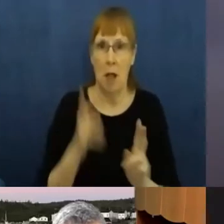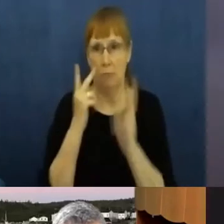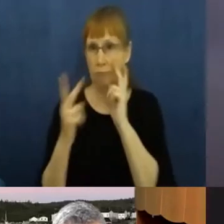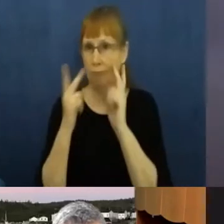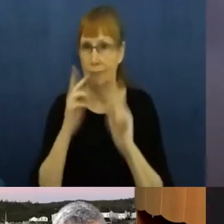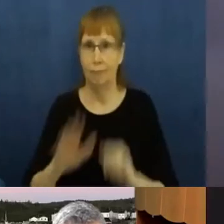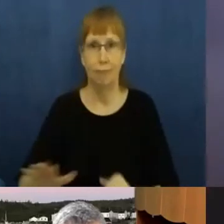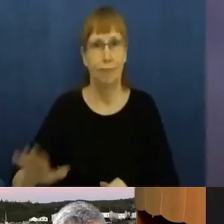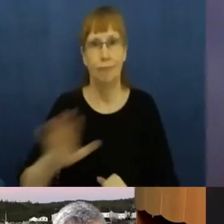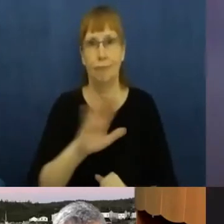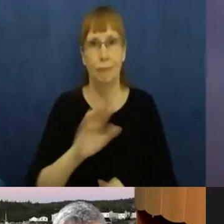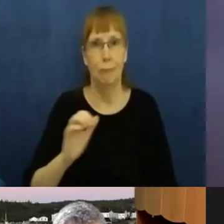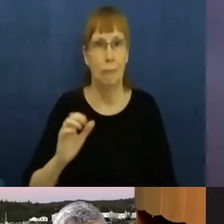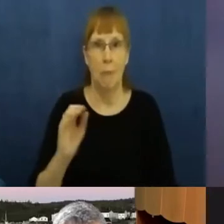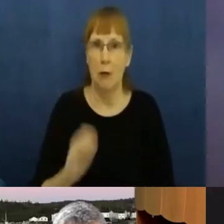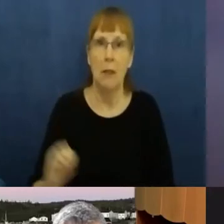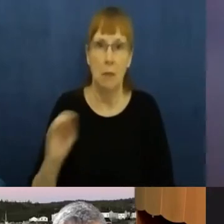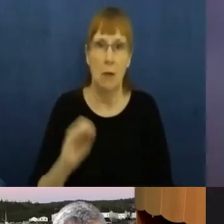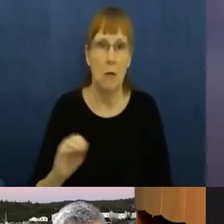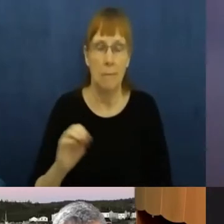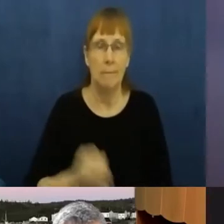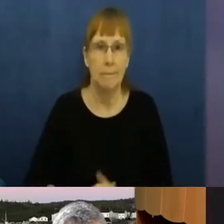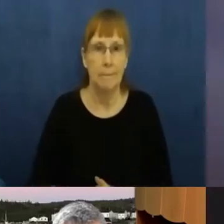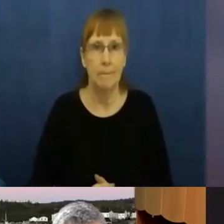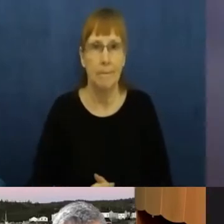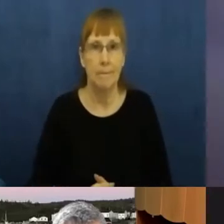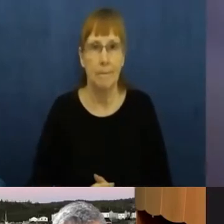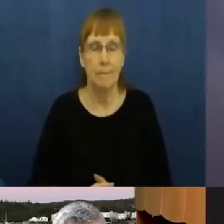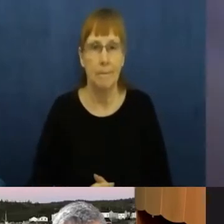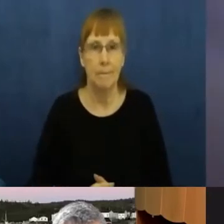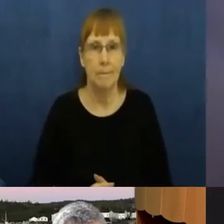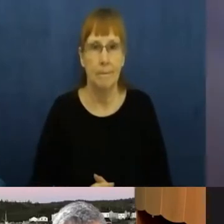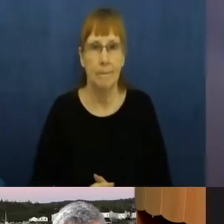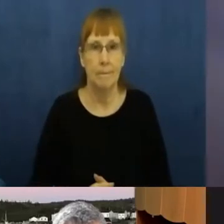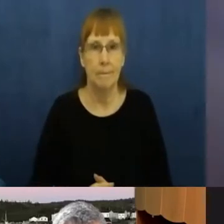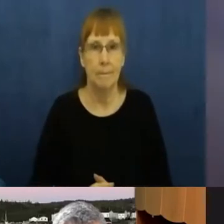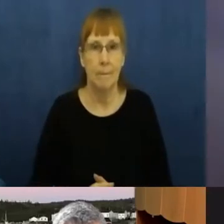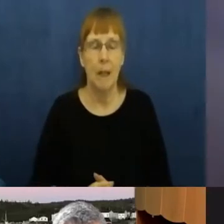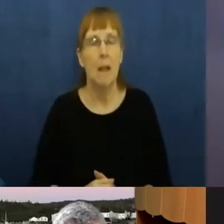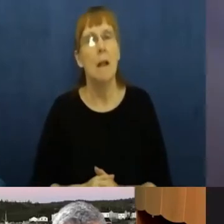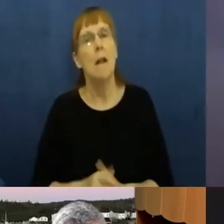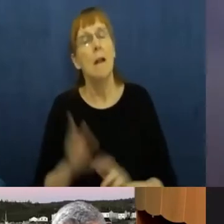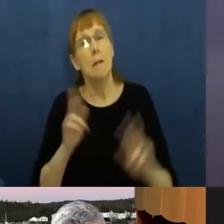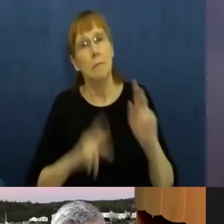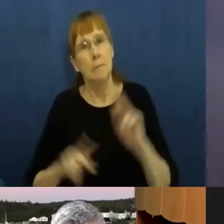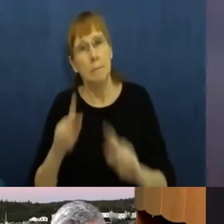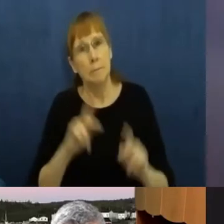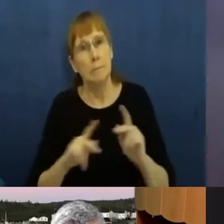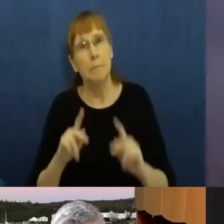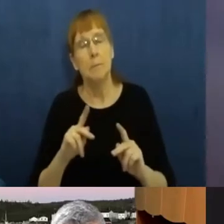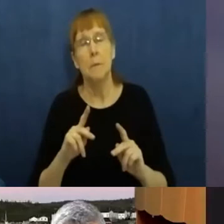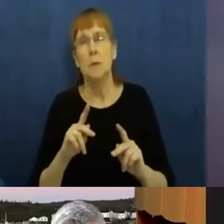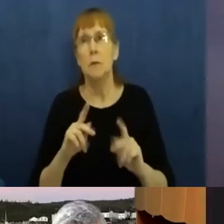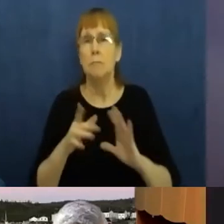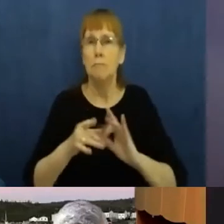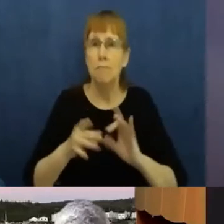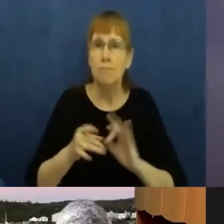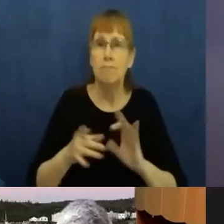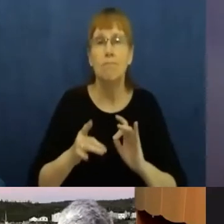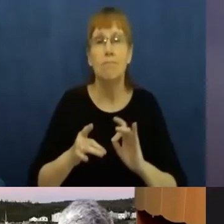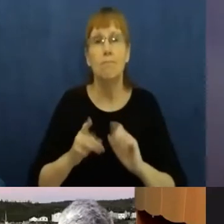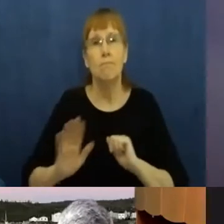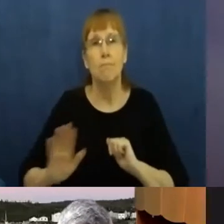across across the province. I hear people referring to their concern in the